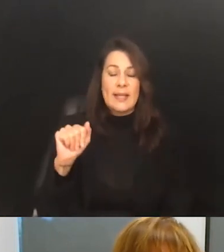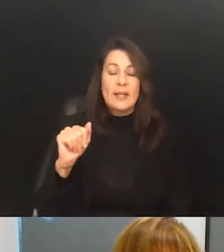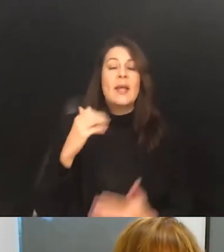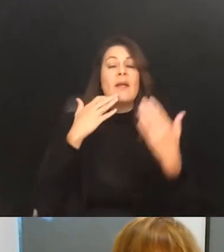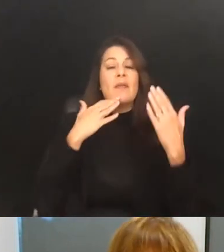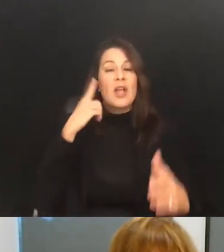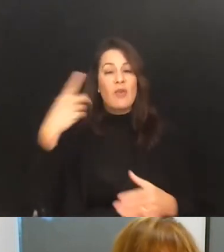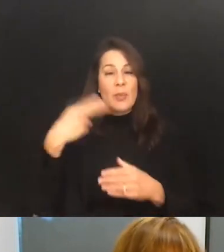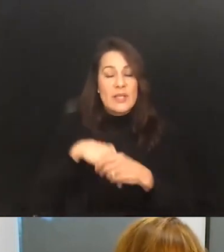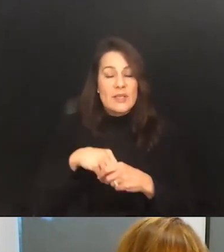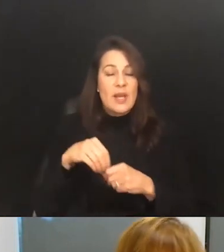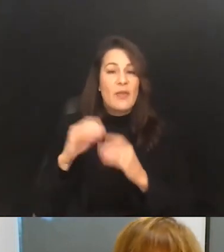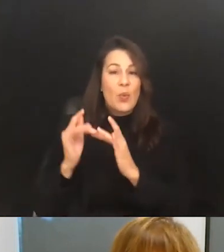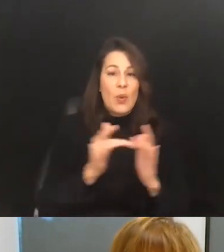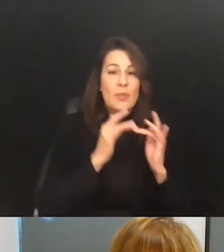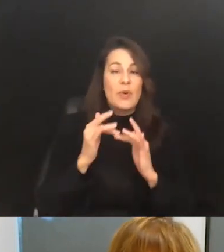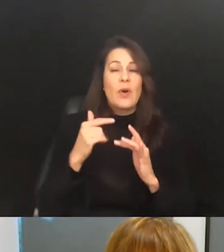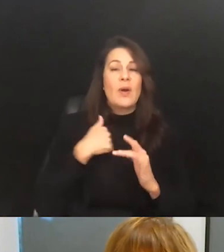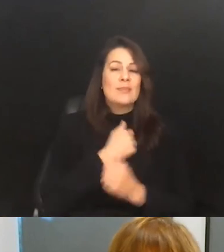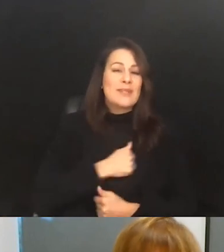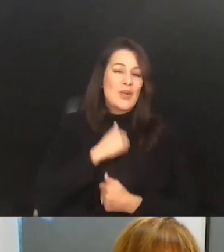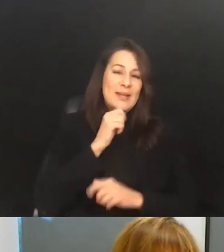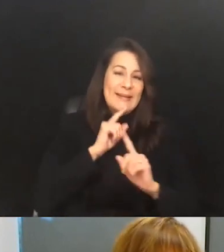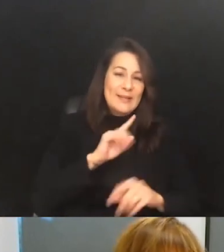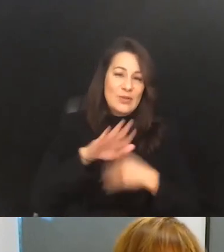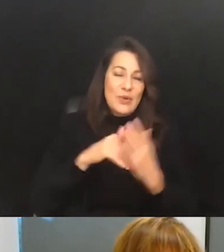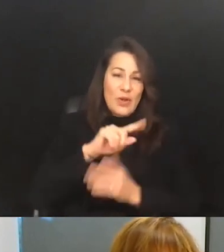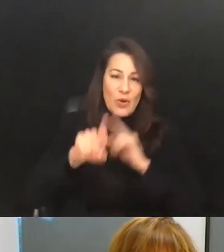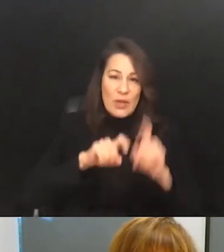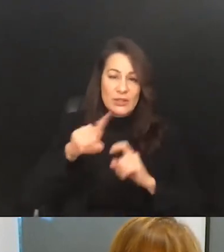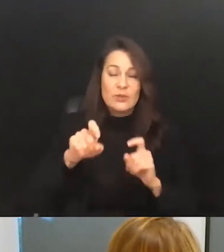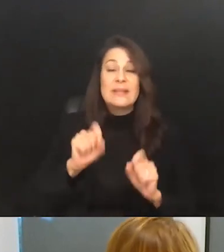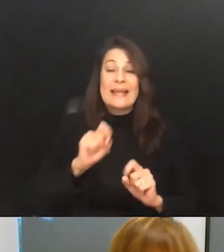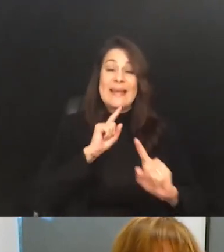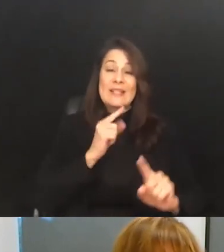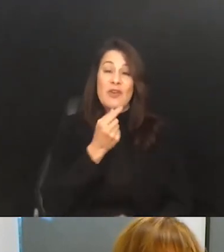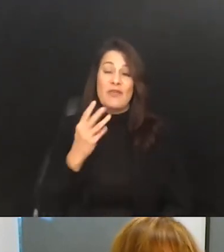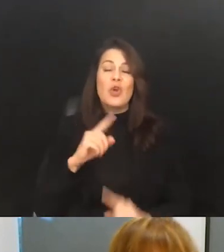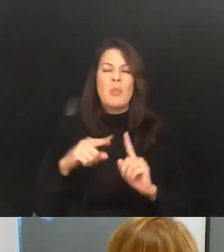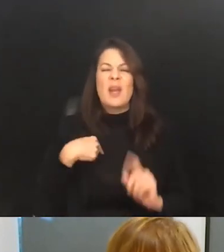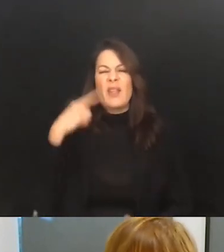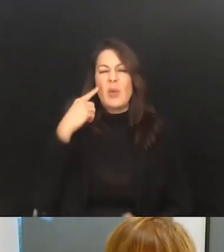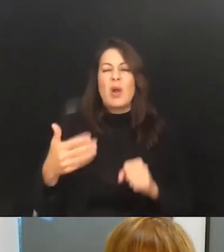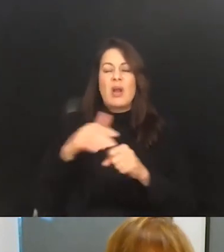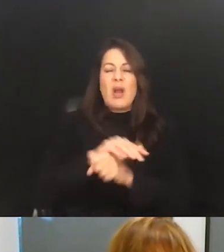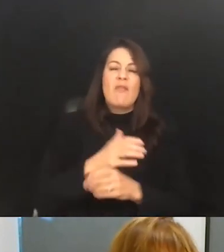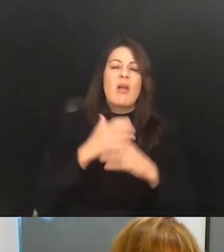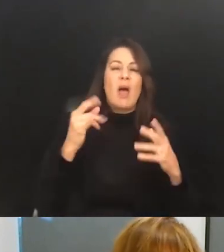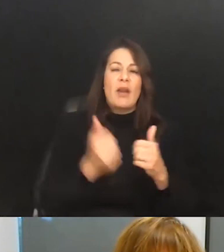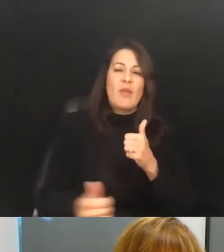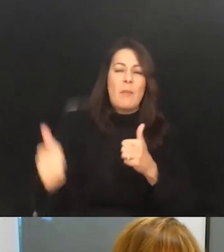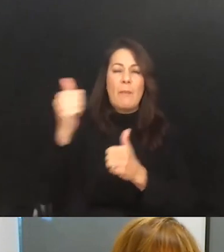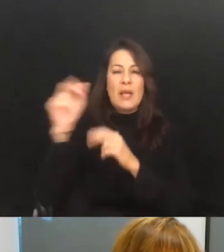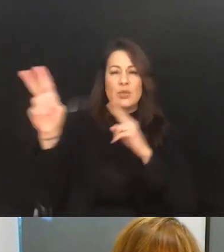participating in the webinar. sorry we didn't get to all the questions. We can try to answer a few of them, but I think we covered a lot of the major issues that are